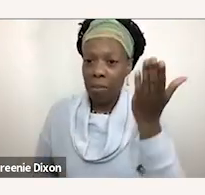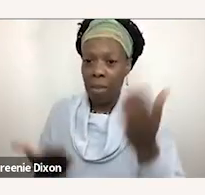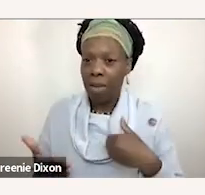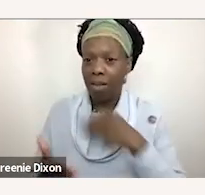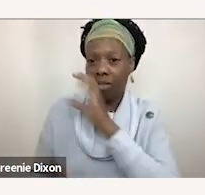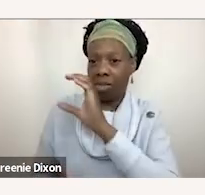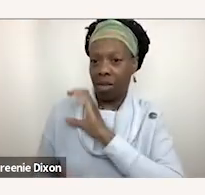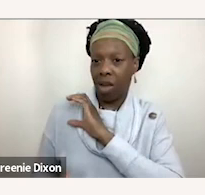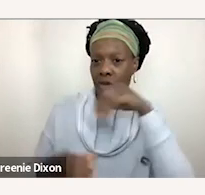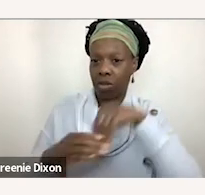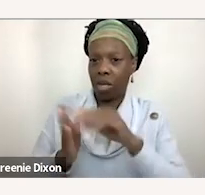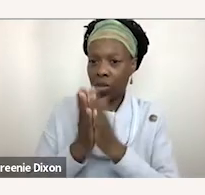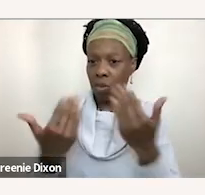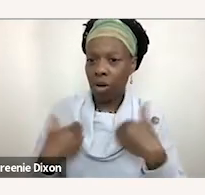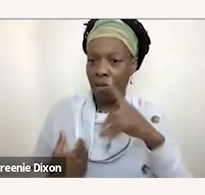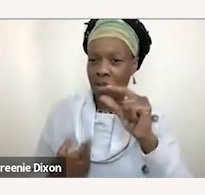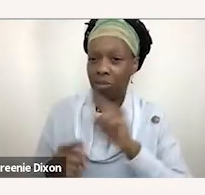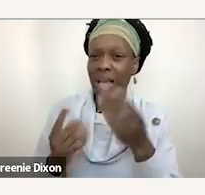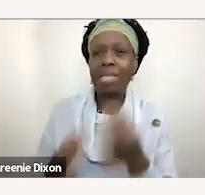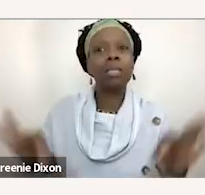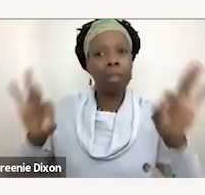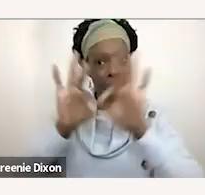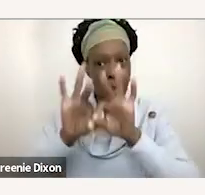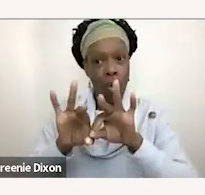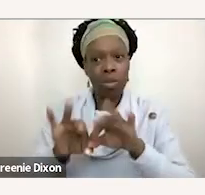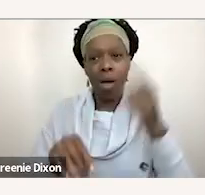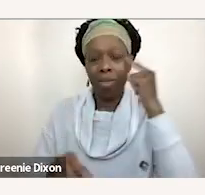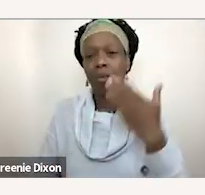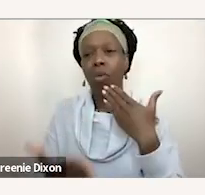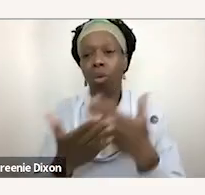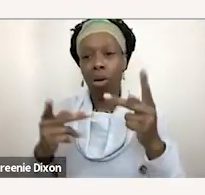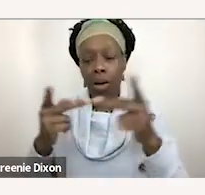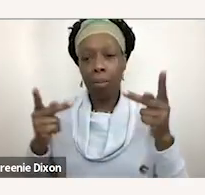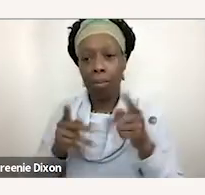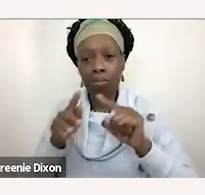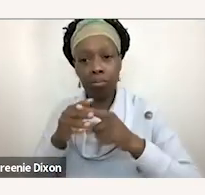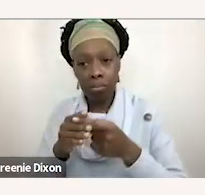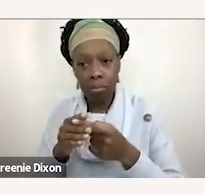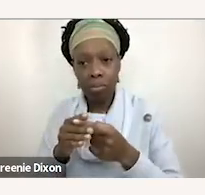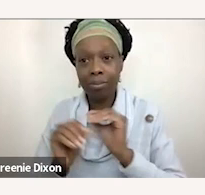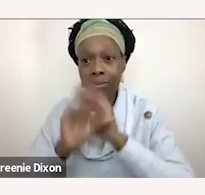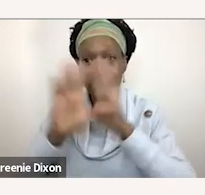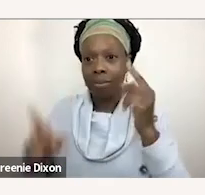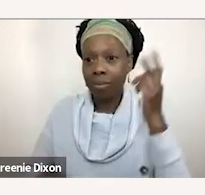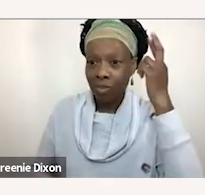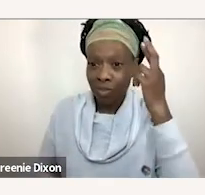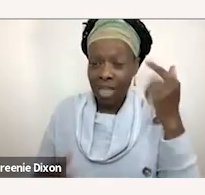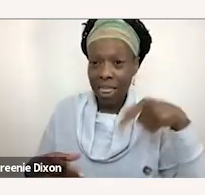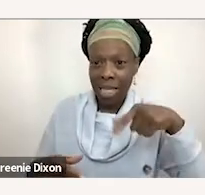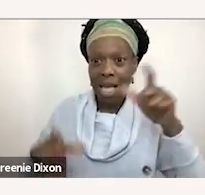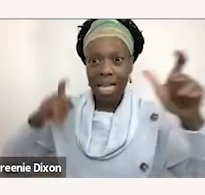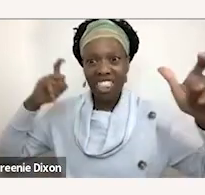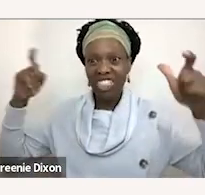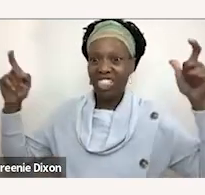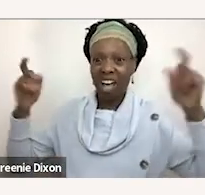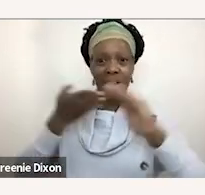have disabilities but that's really important to us so i think a really good place to start is obviously realizing that this is a big community and there's